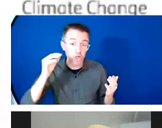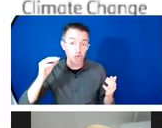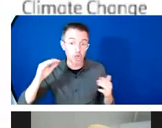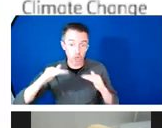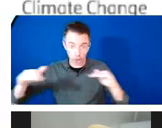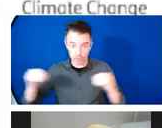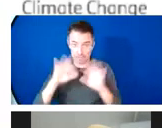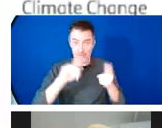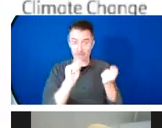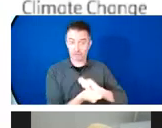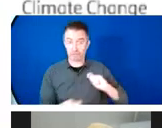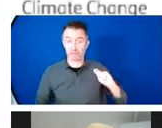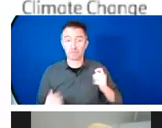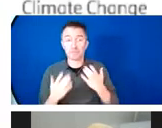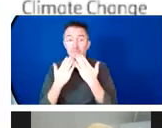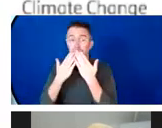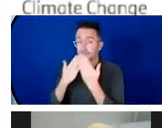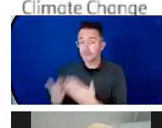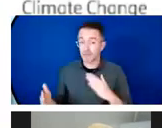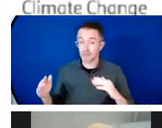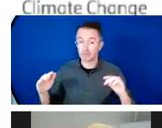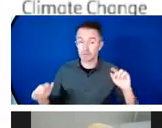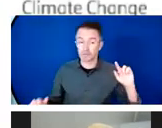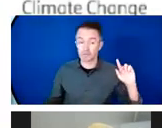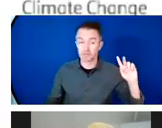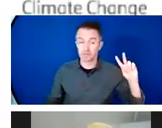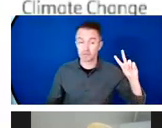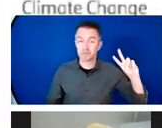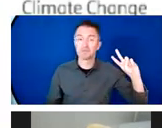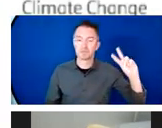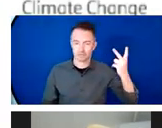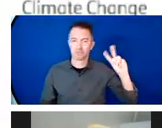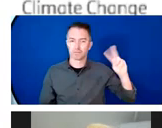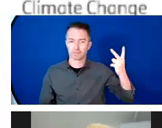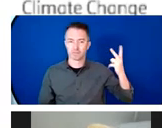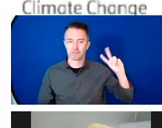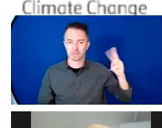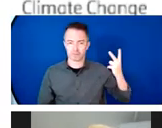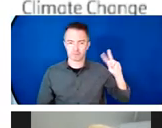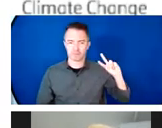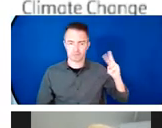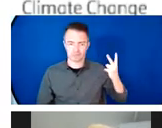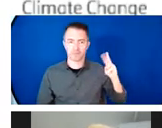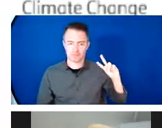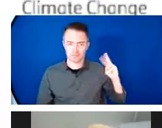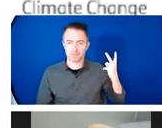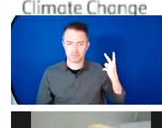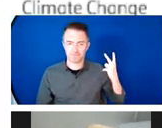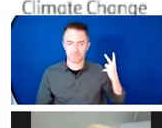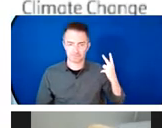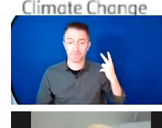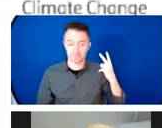Honorable Minister Saidiye, thank you. Thank you. A very powerful message that gives us a good description